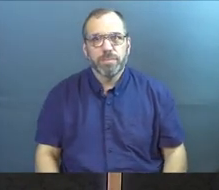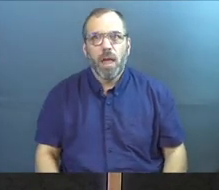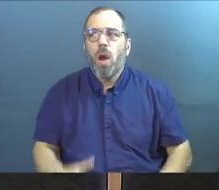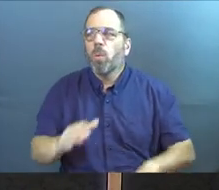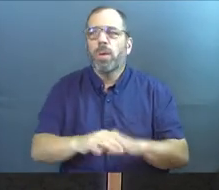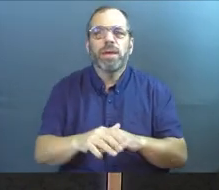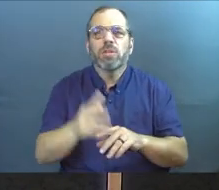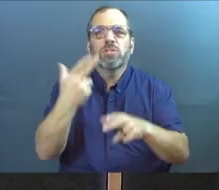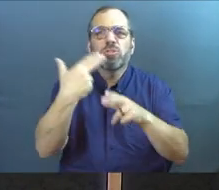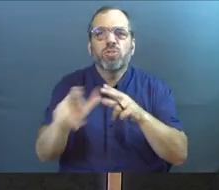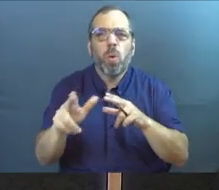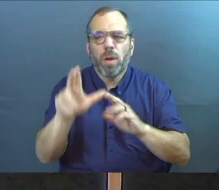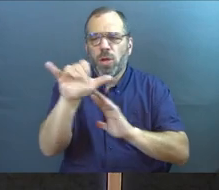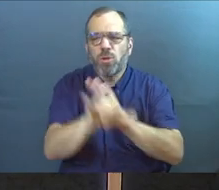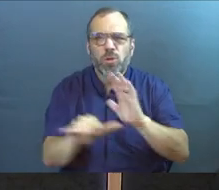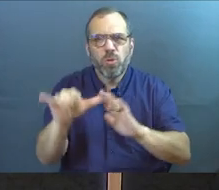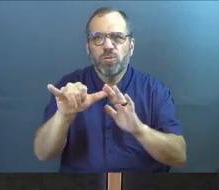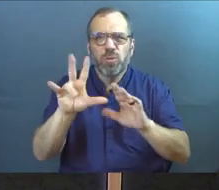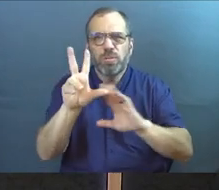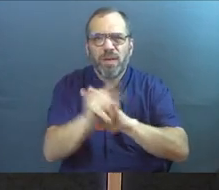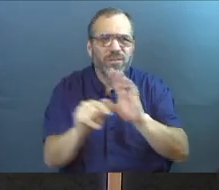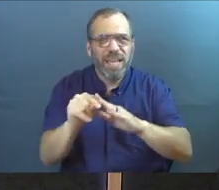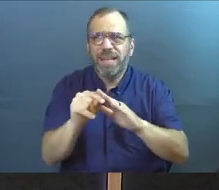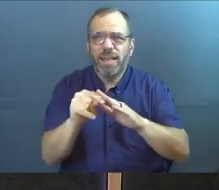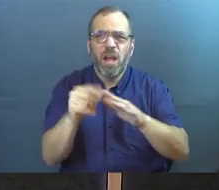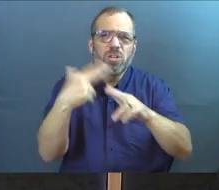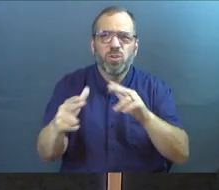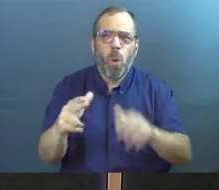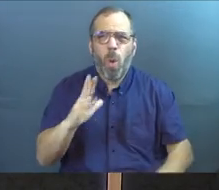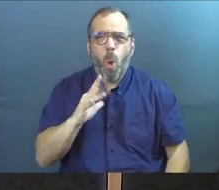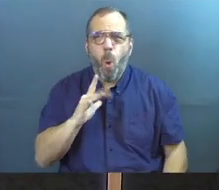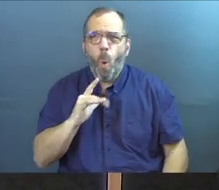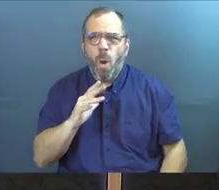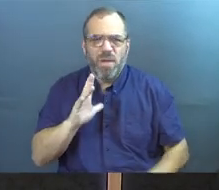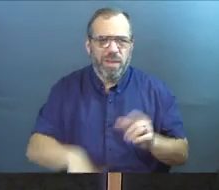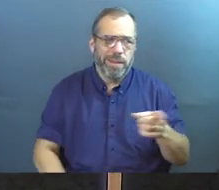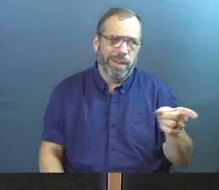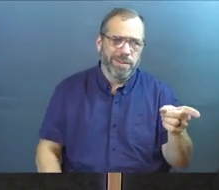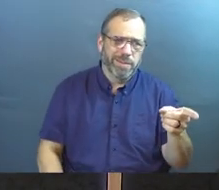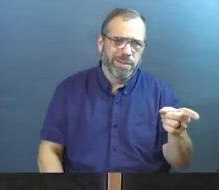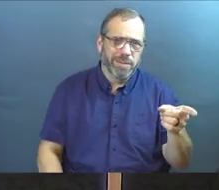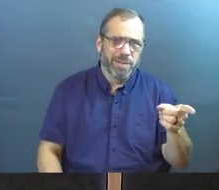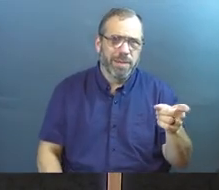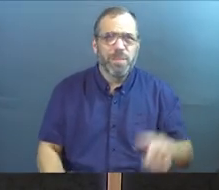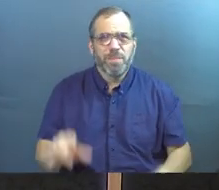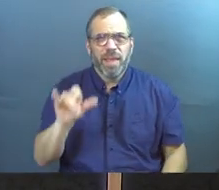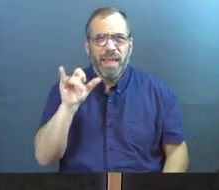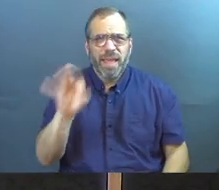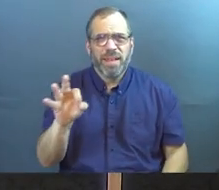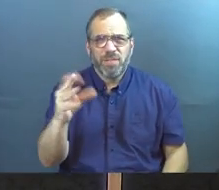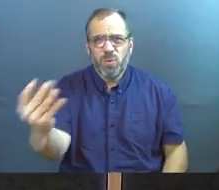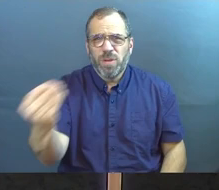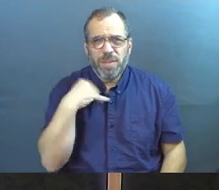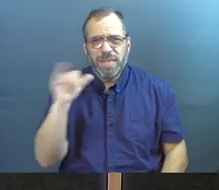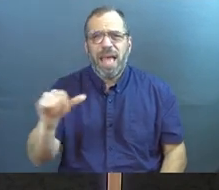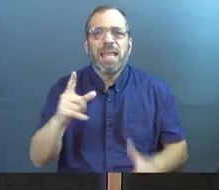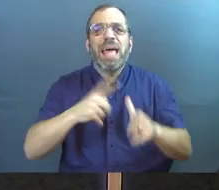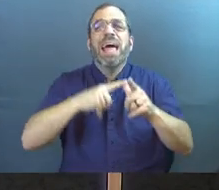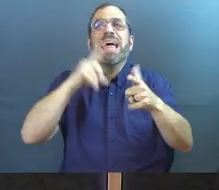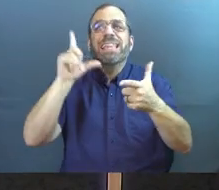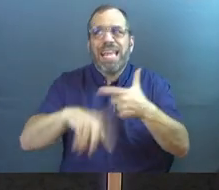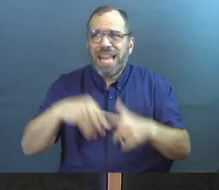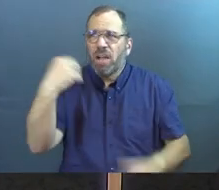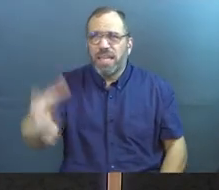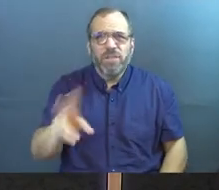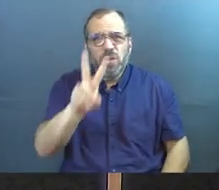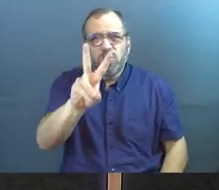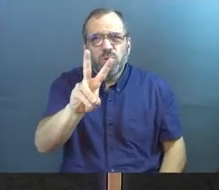two-and-a-half-minute YouTube clip that is shorter, edgier, and more punchier than the next guy. And if you give me that, then maybe I will